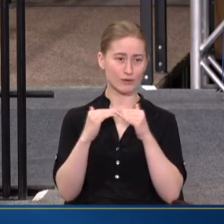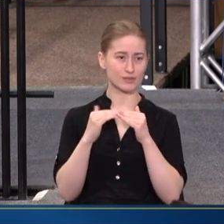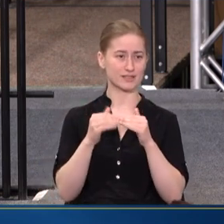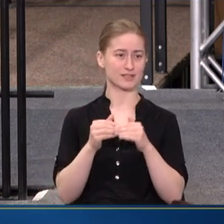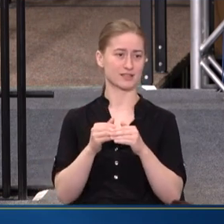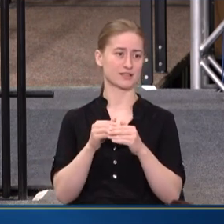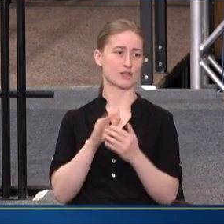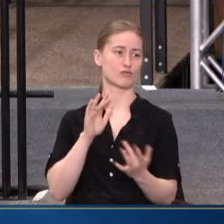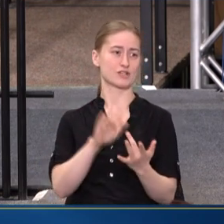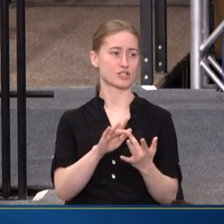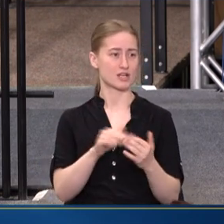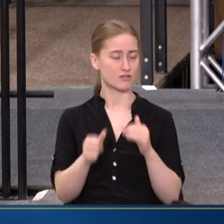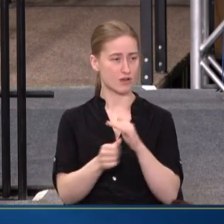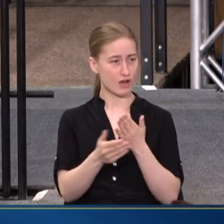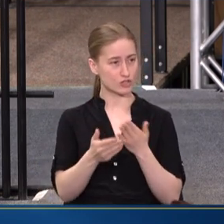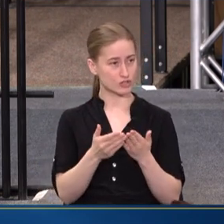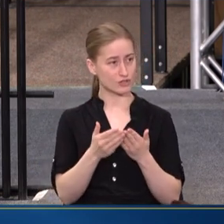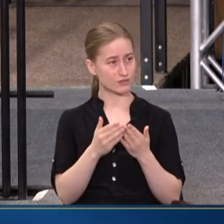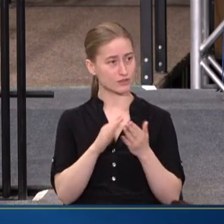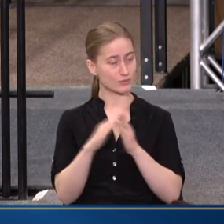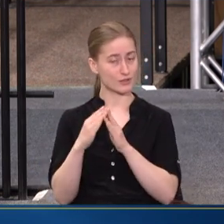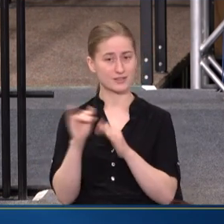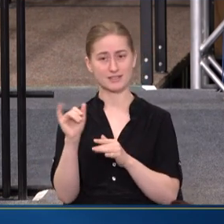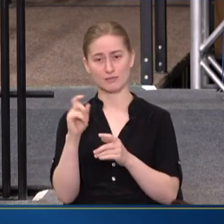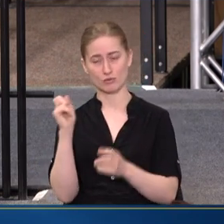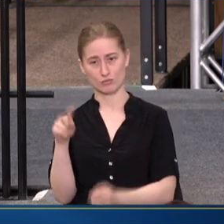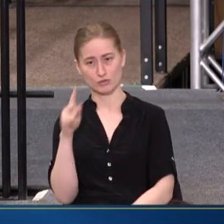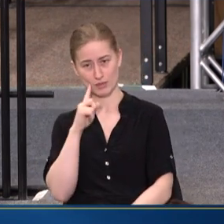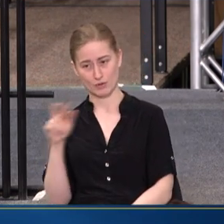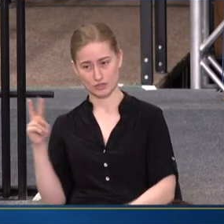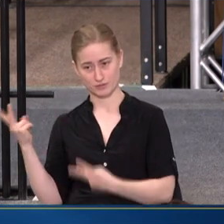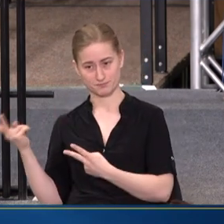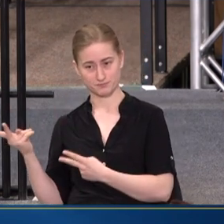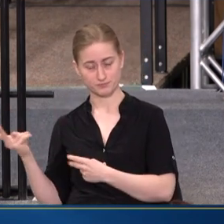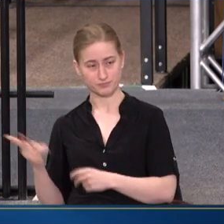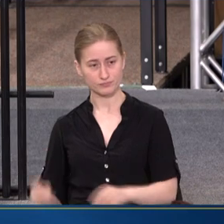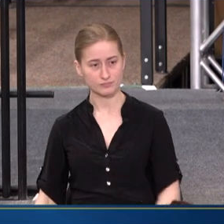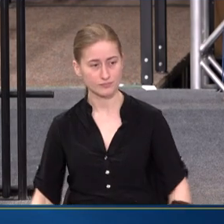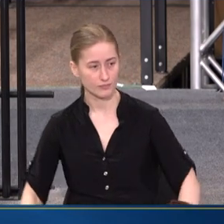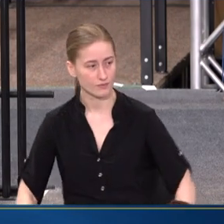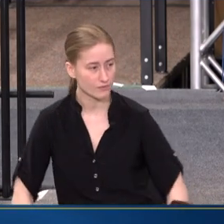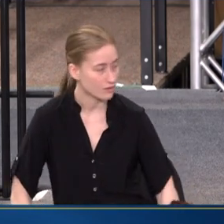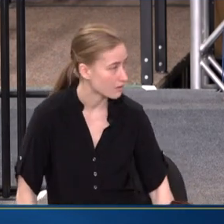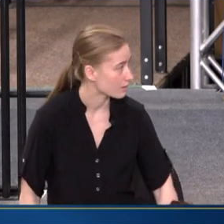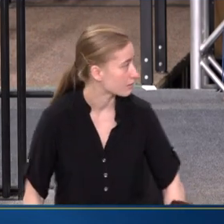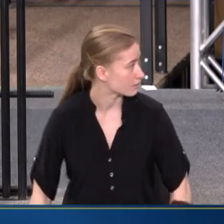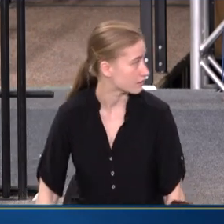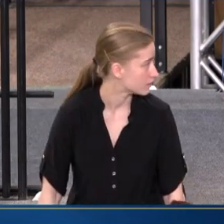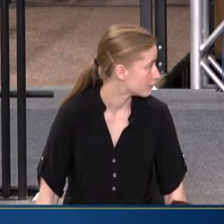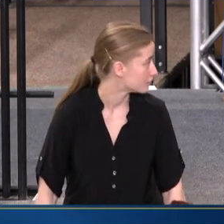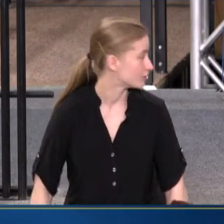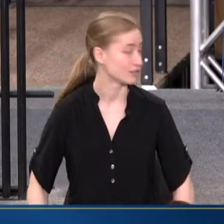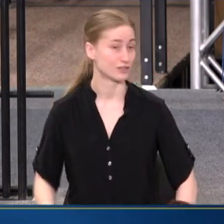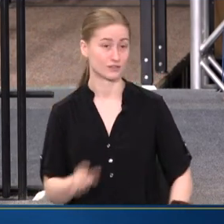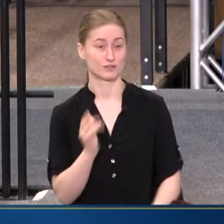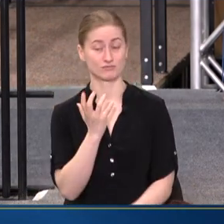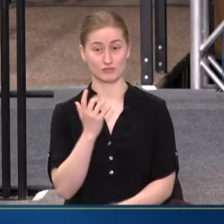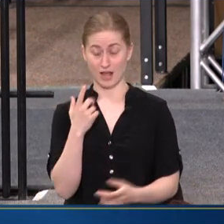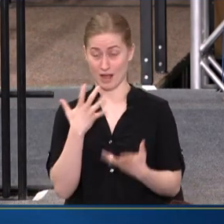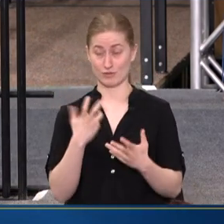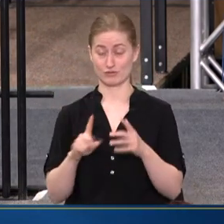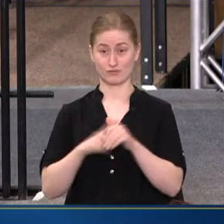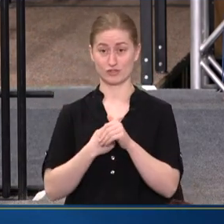UNDERSERVED COMMUNITIES AND THEN THE SAME QUESTION FOR CHRISTINE. CHRISTINE. SURE. AND LET ME JOIN BY SAYING WHAT A POWERFUL STORY